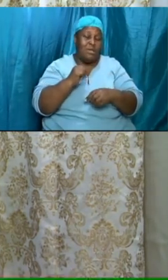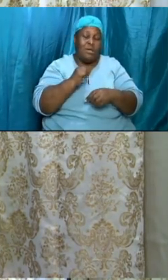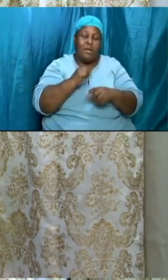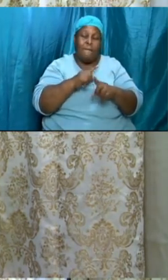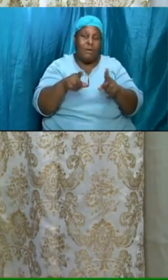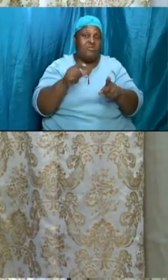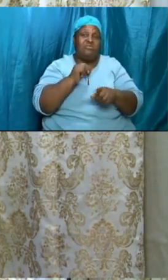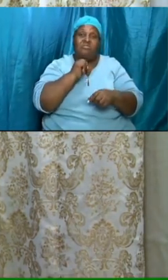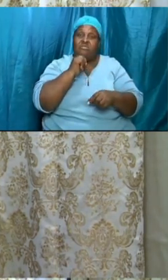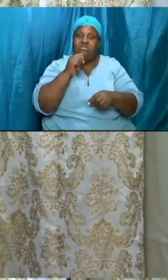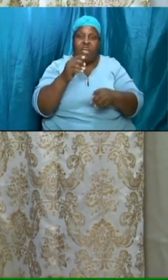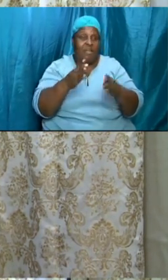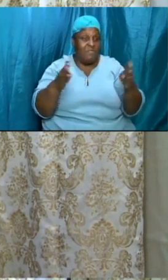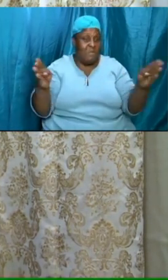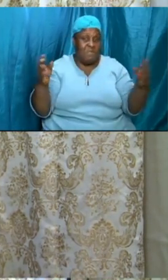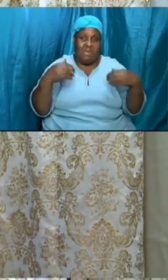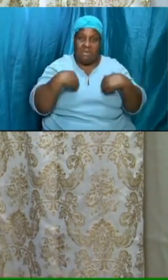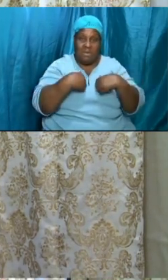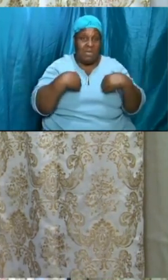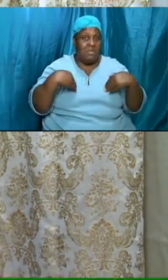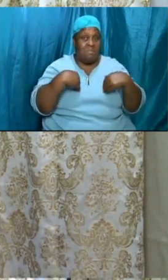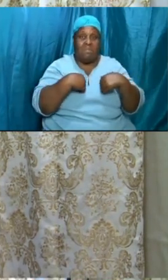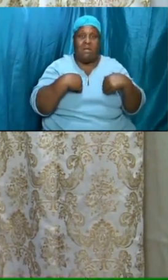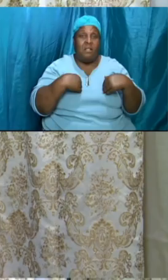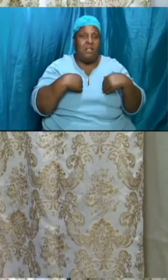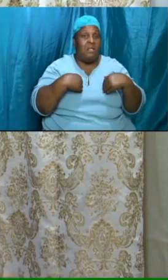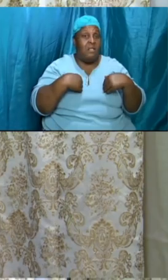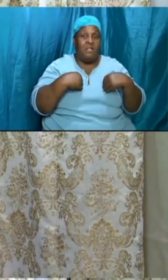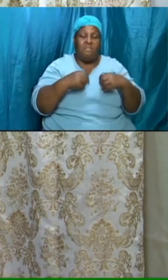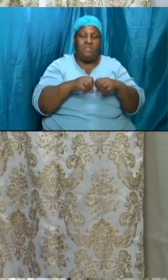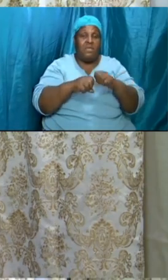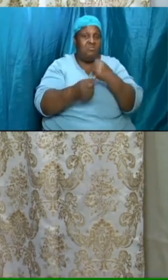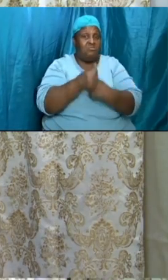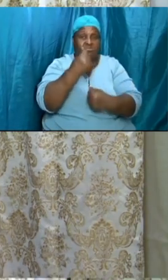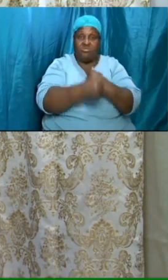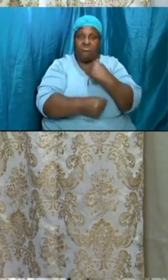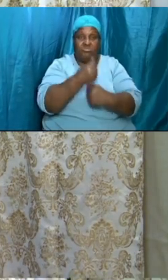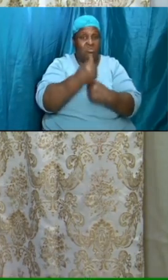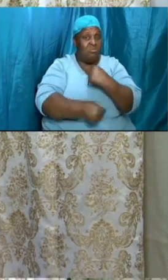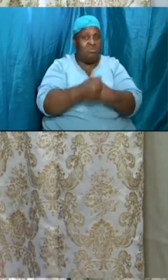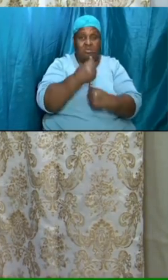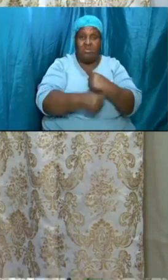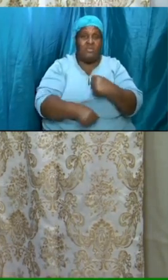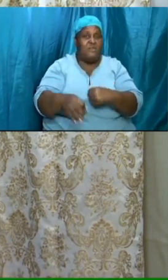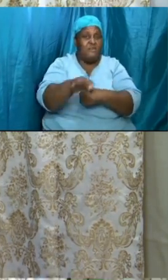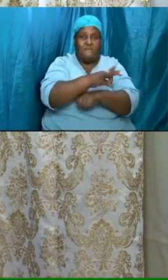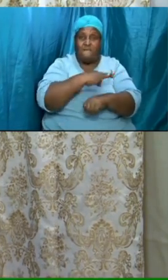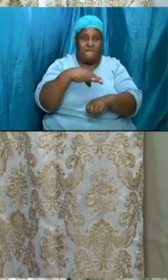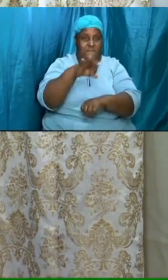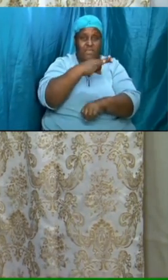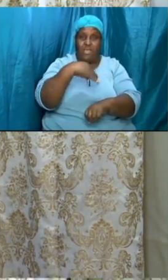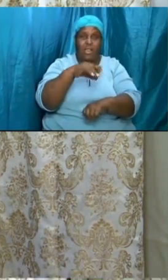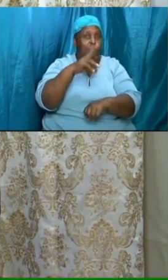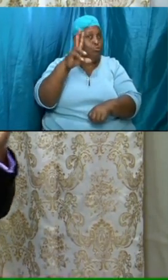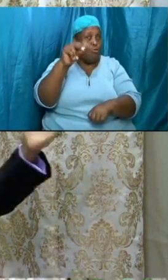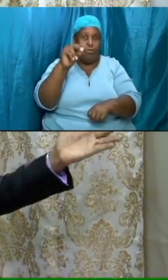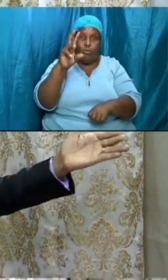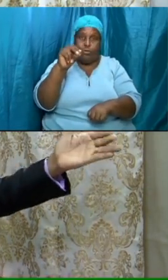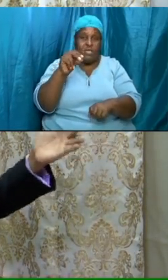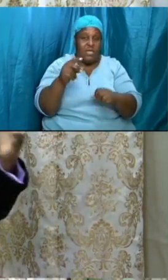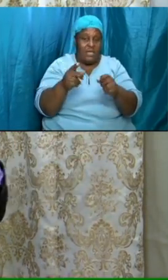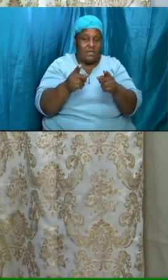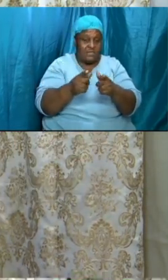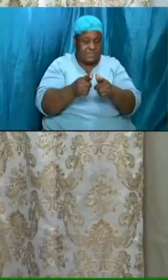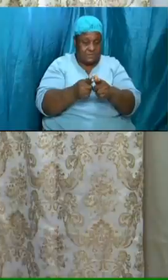the vineyard down it is the little things i break the